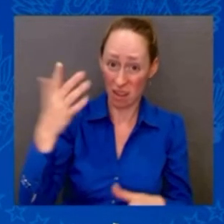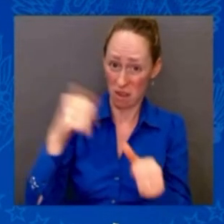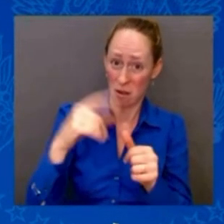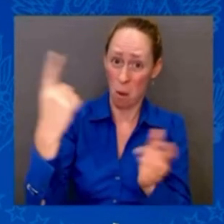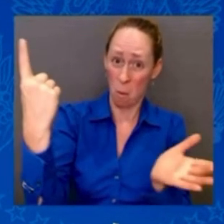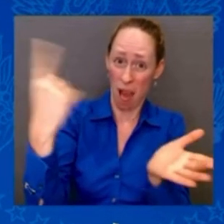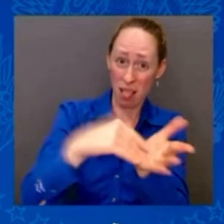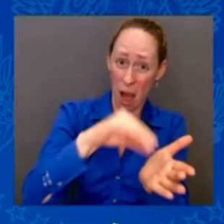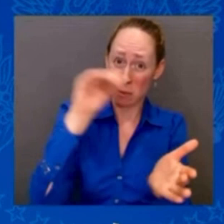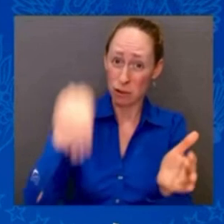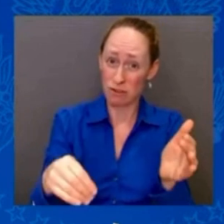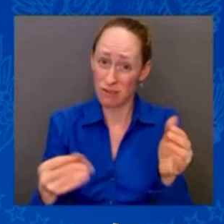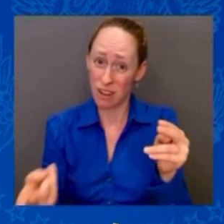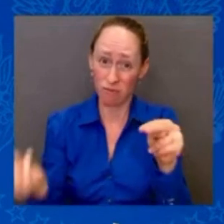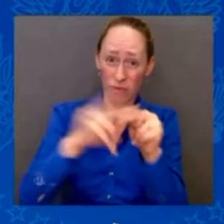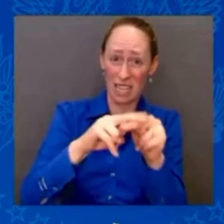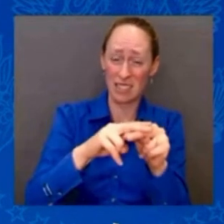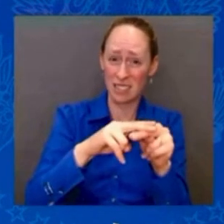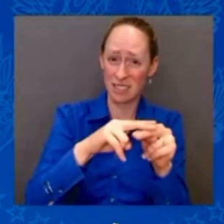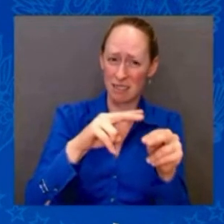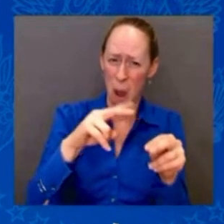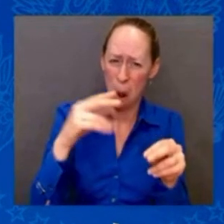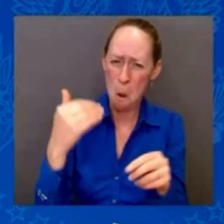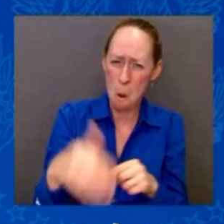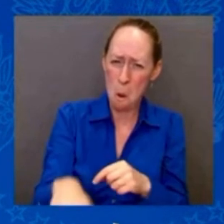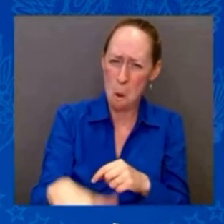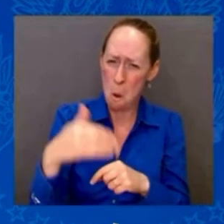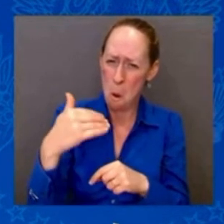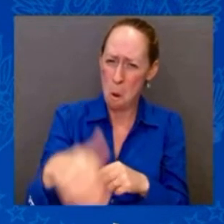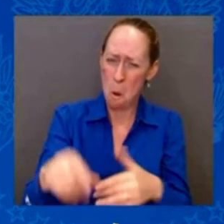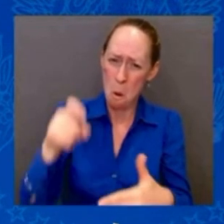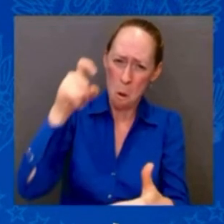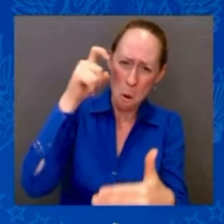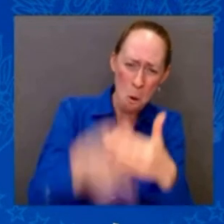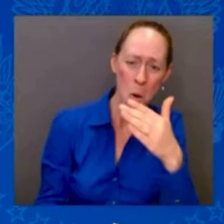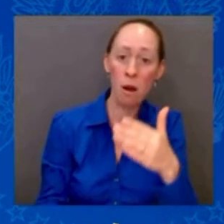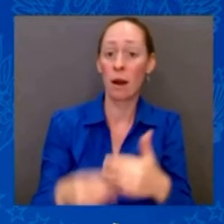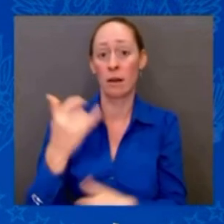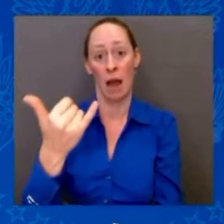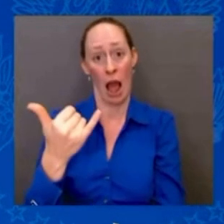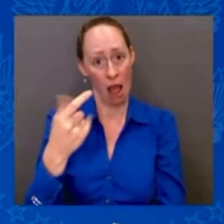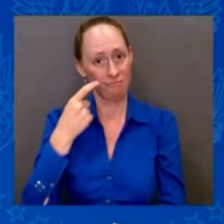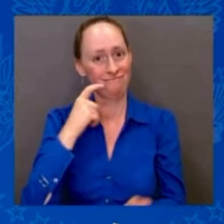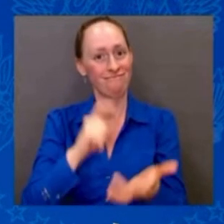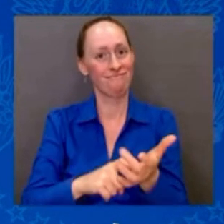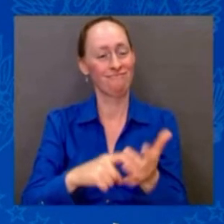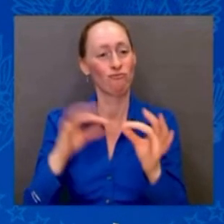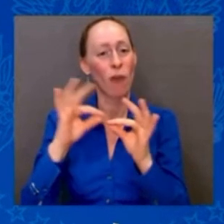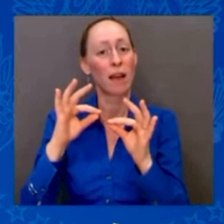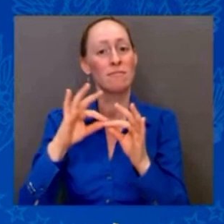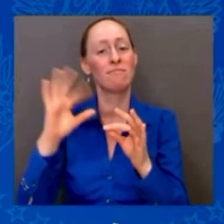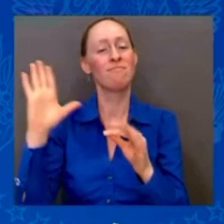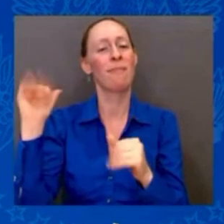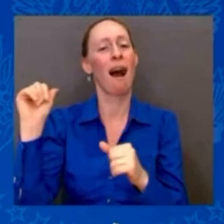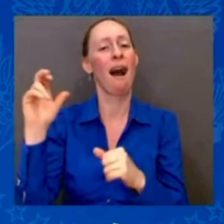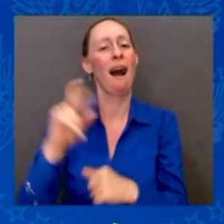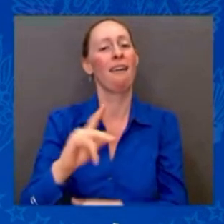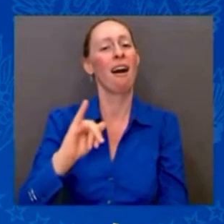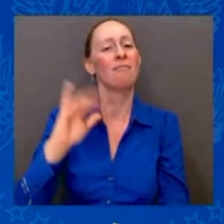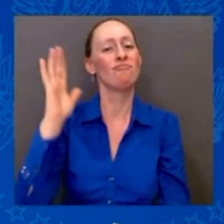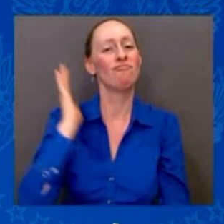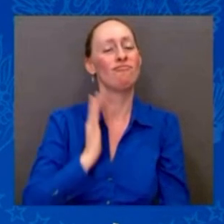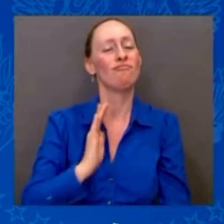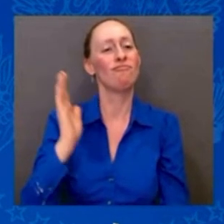to near pre-pandemic levels. And under the historic bipartisan infrastructure law which we passed, we're making long overdue